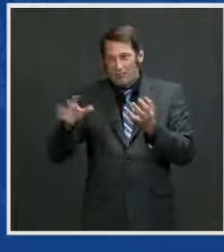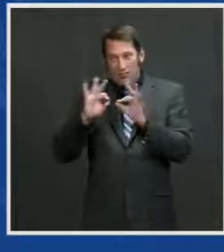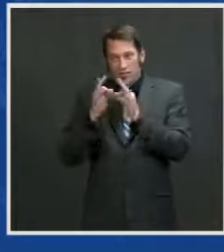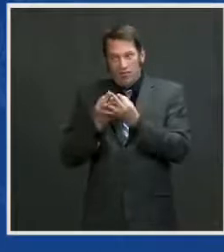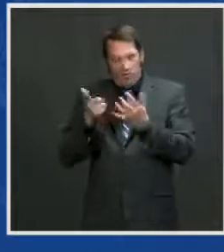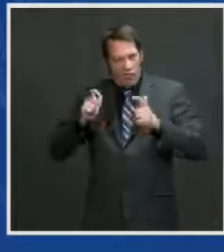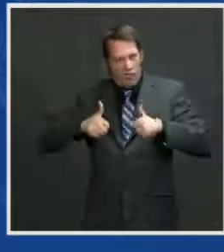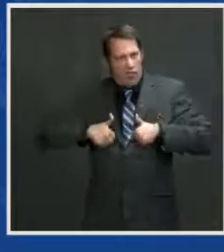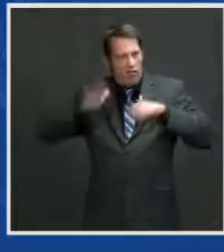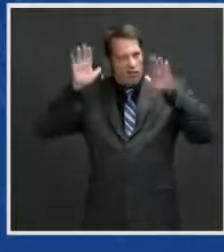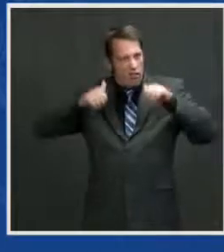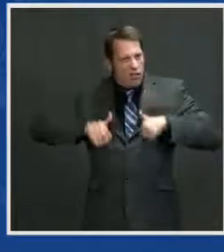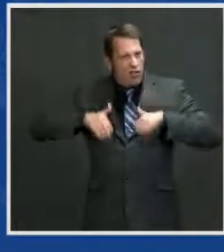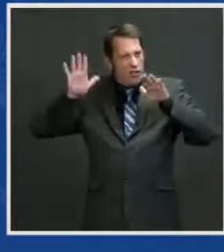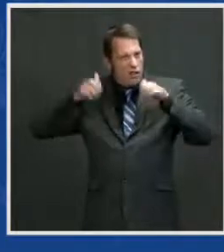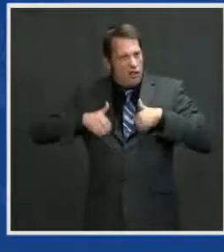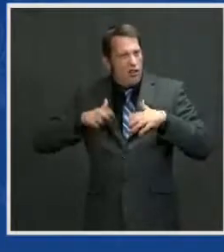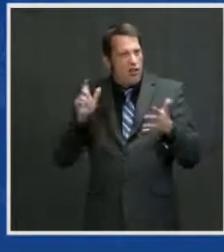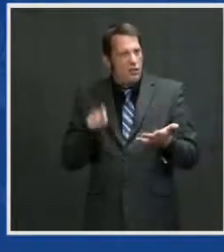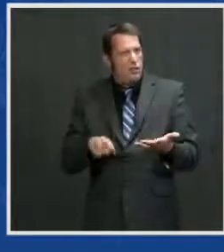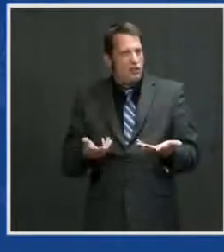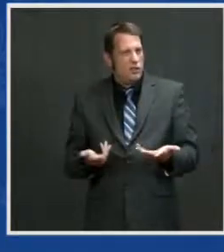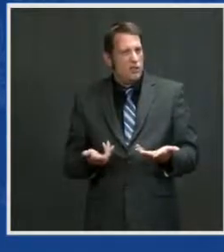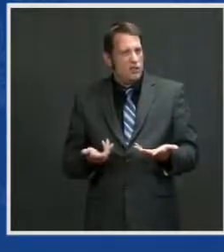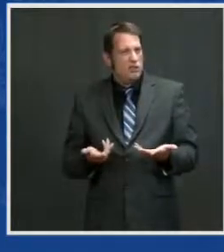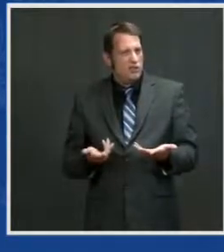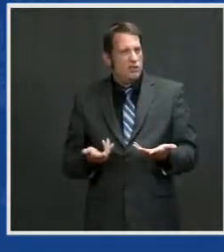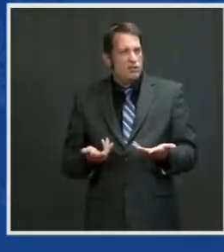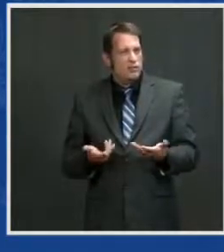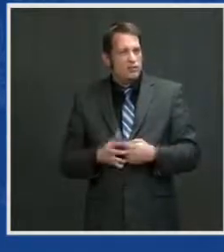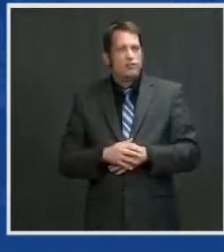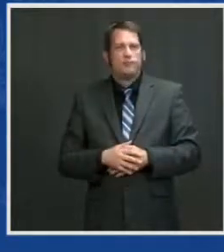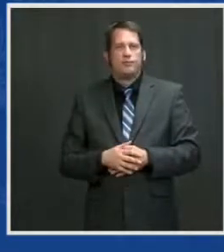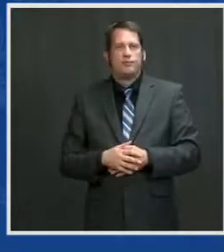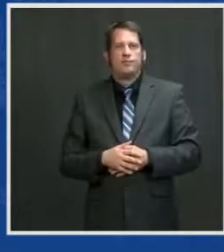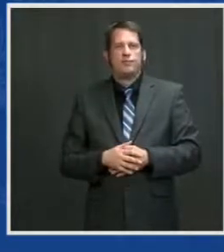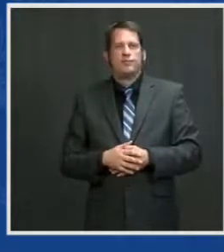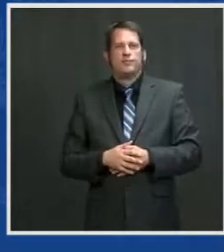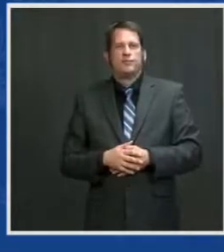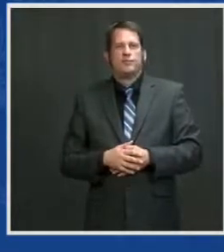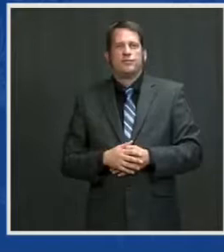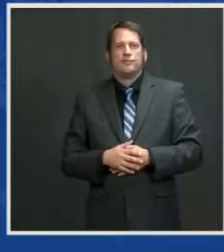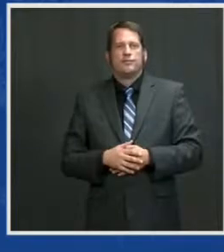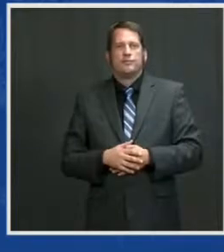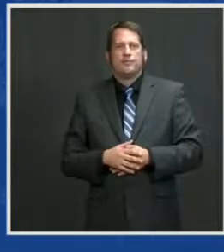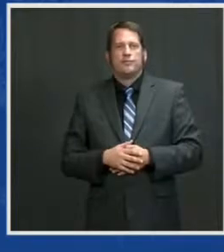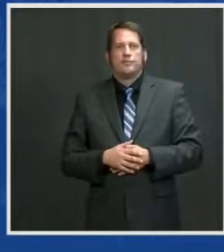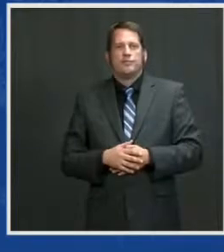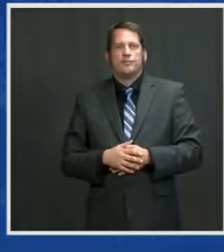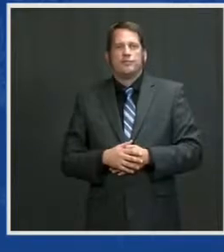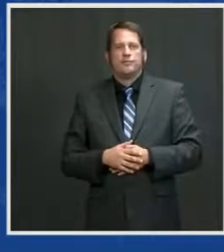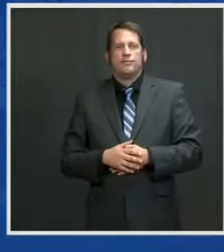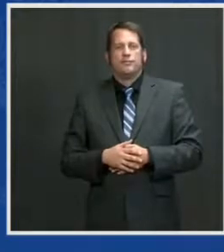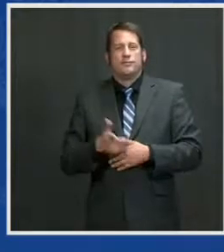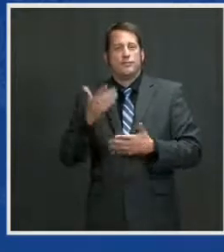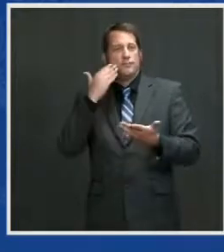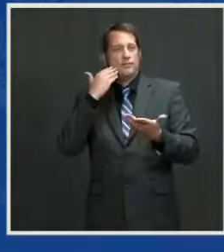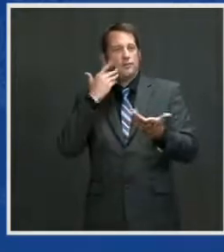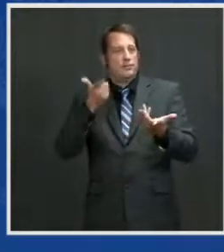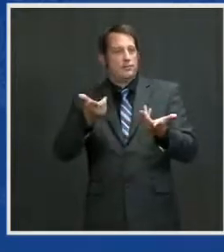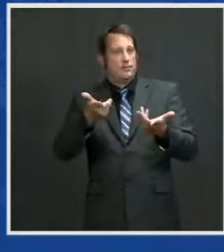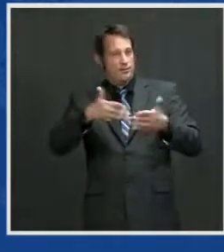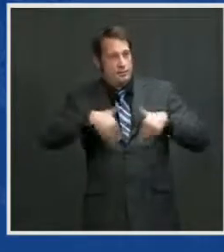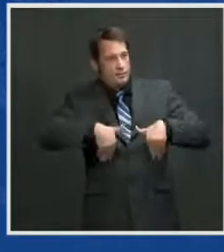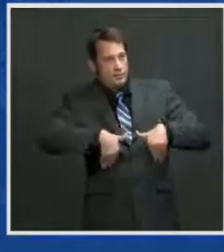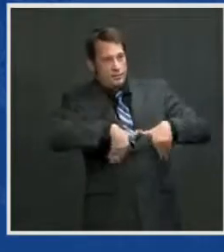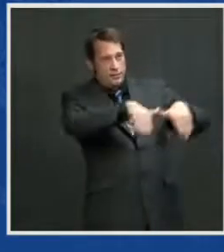poet who said they also serve who only stand and wait. I watched all those months Bo was in Kosovo, and then